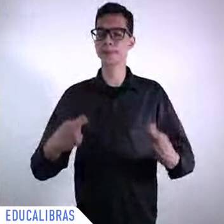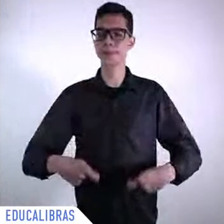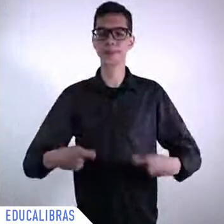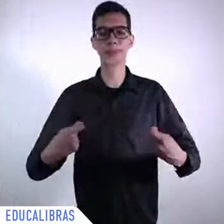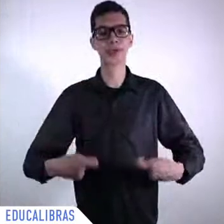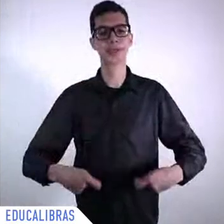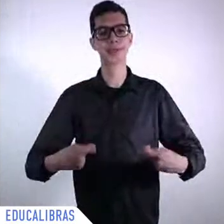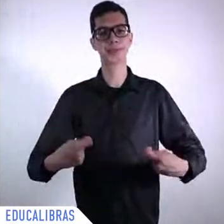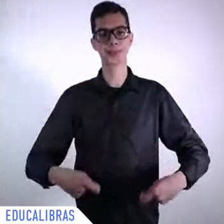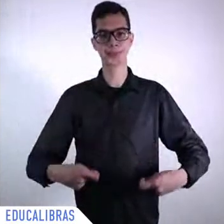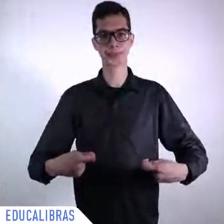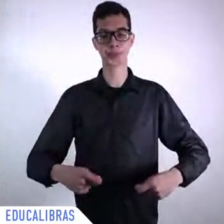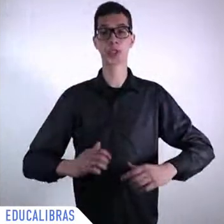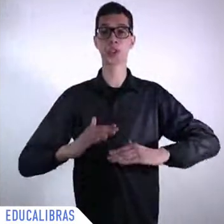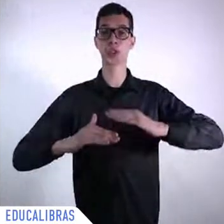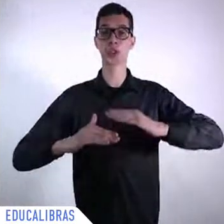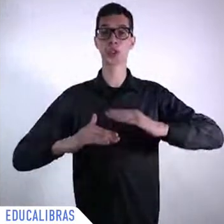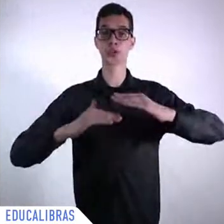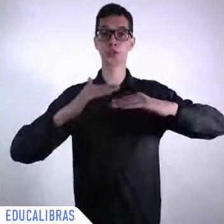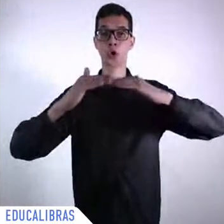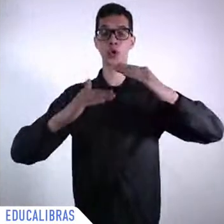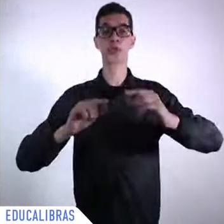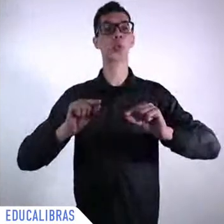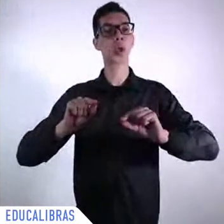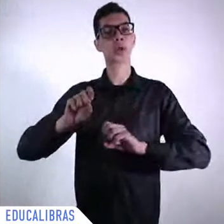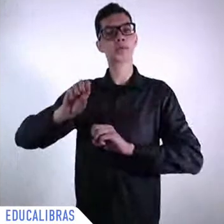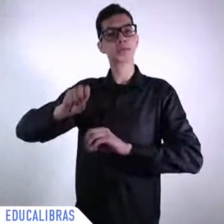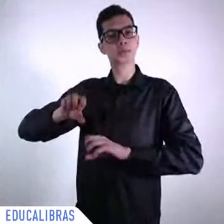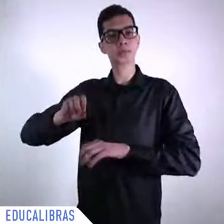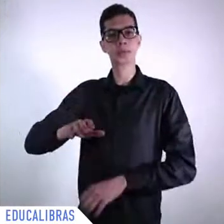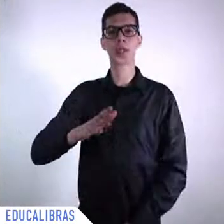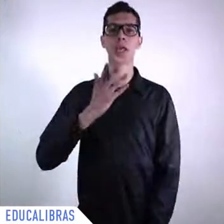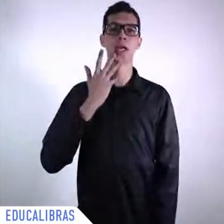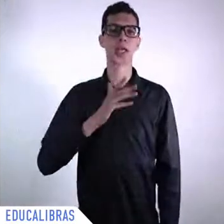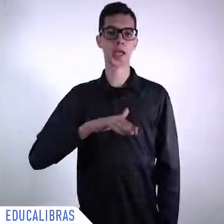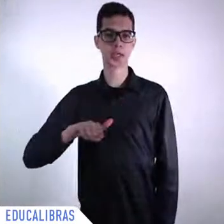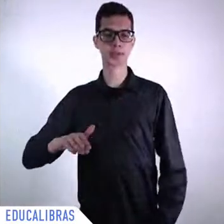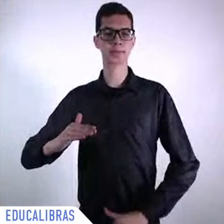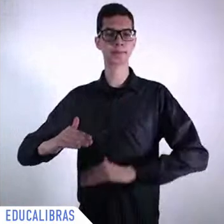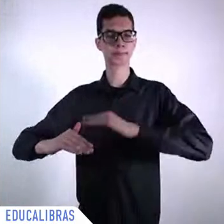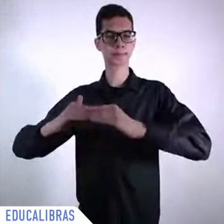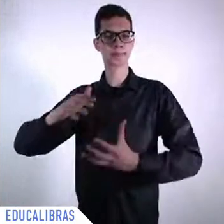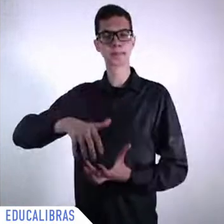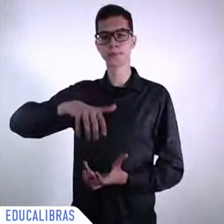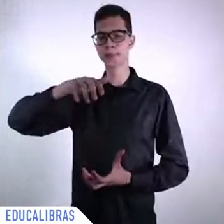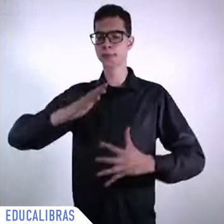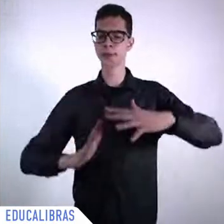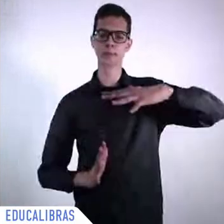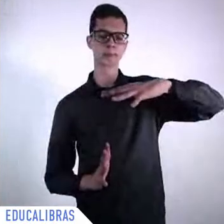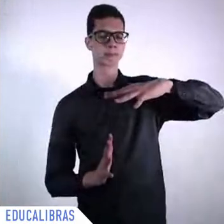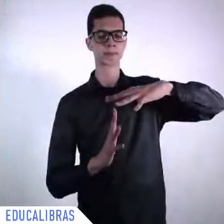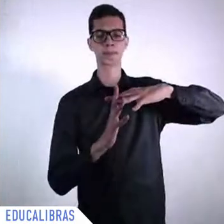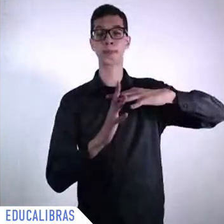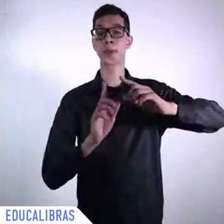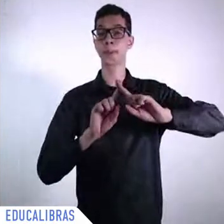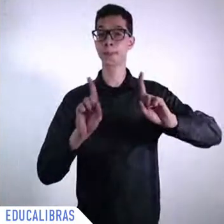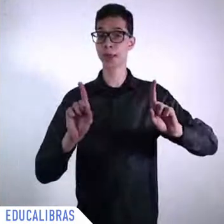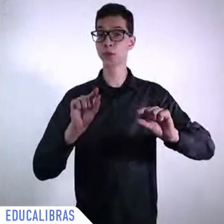and something that is really important for middle-income countries like Brazil with huge potential